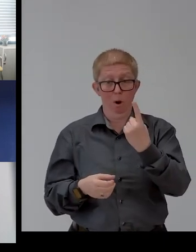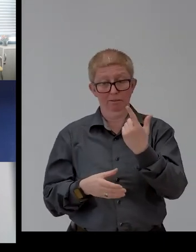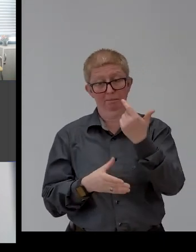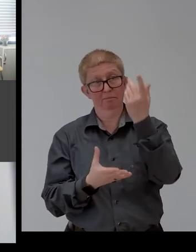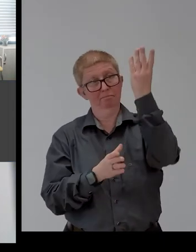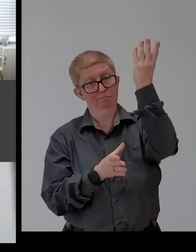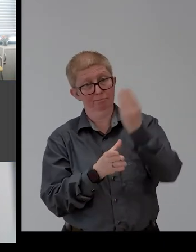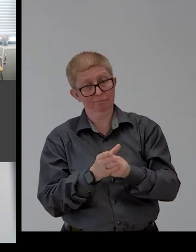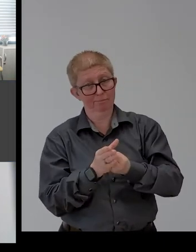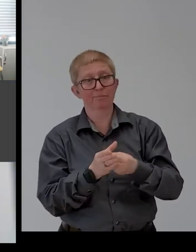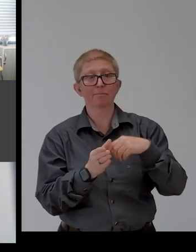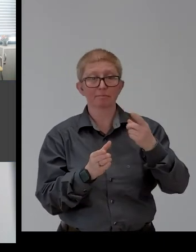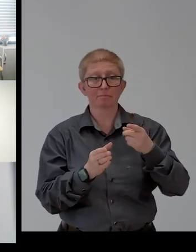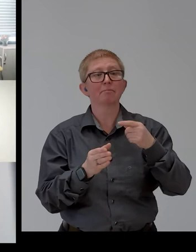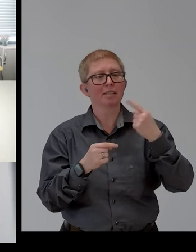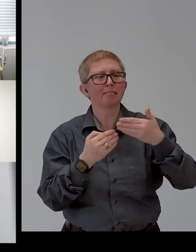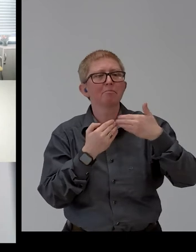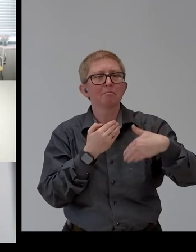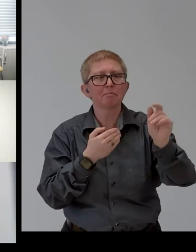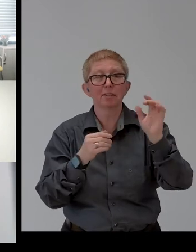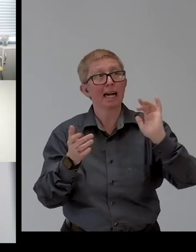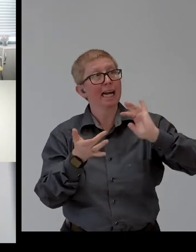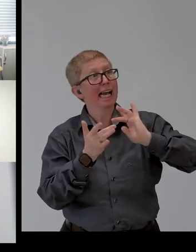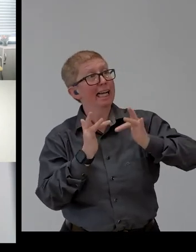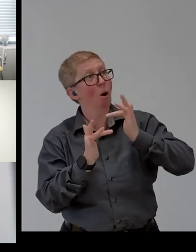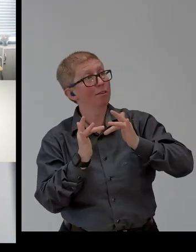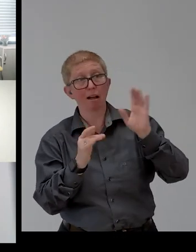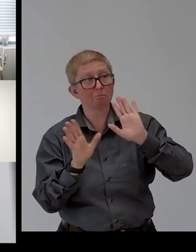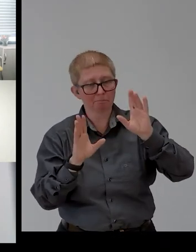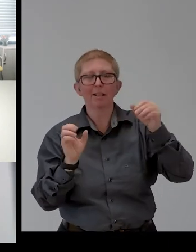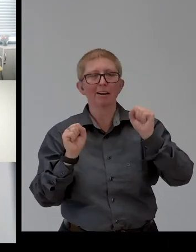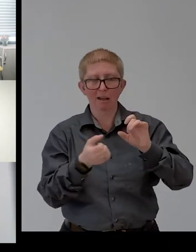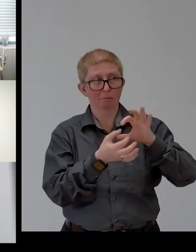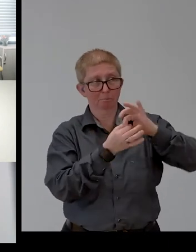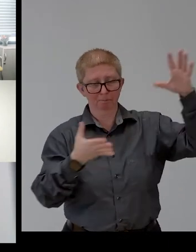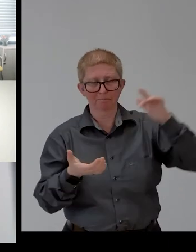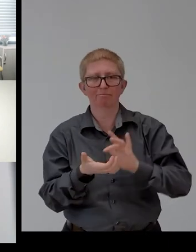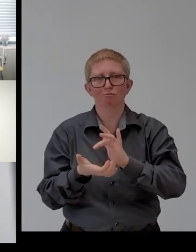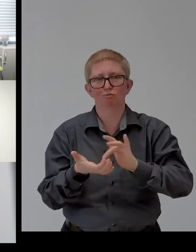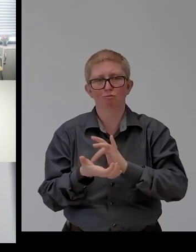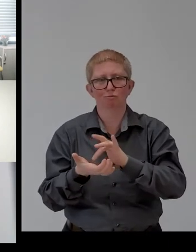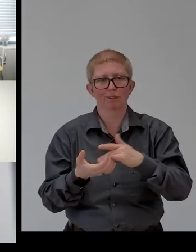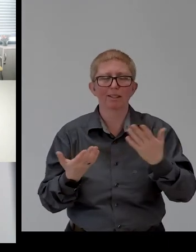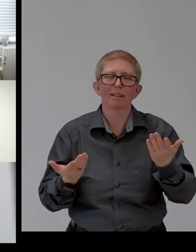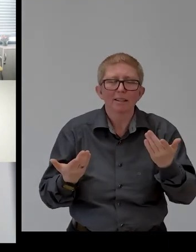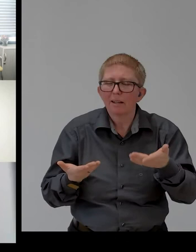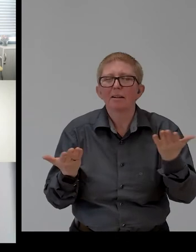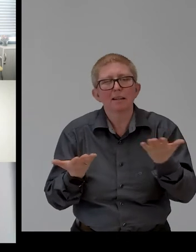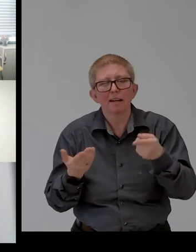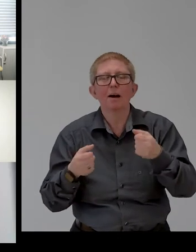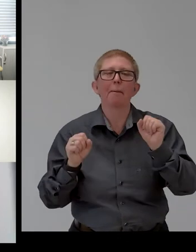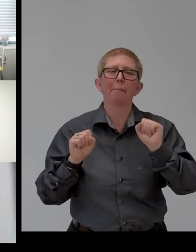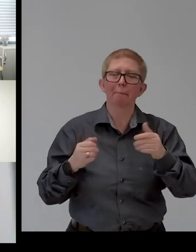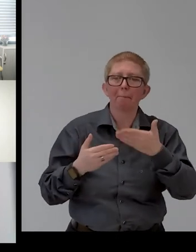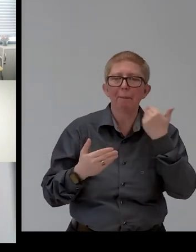in the field, whose feedback is essential to making sure that the rehab develops and involves based on the user's needs. Thanks again to the Xero